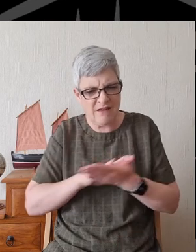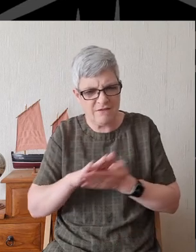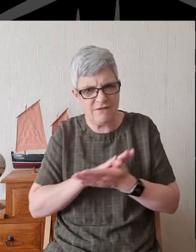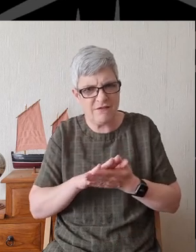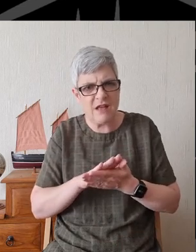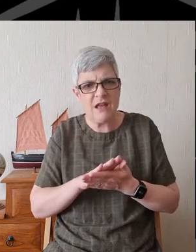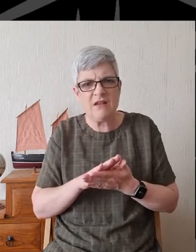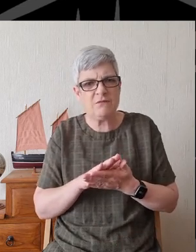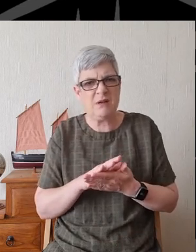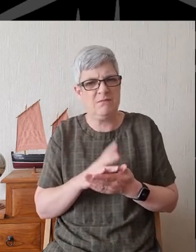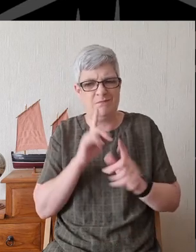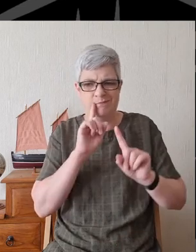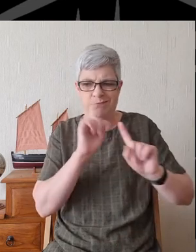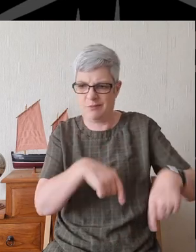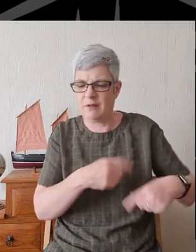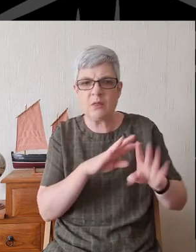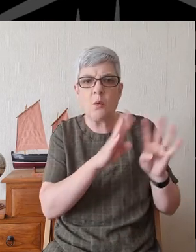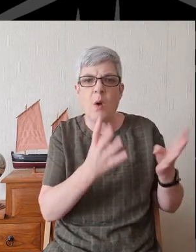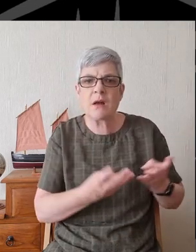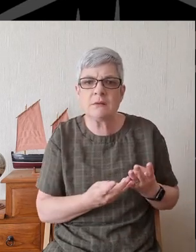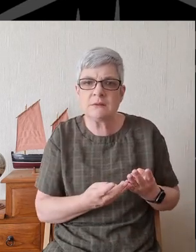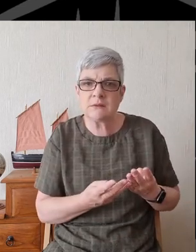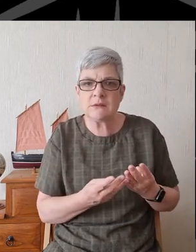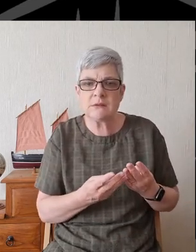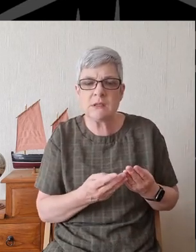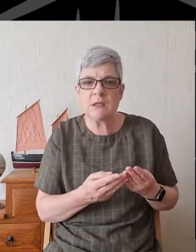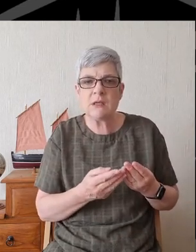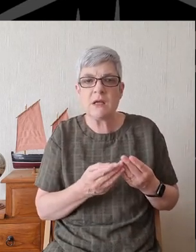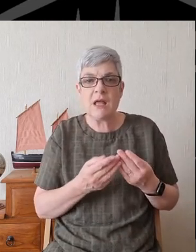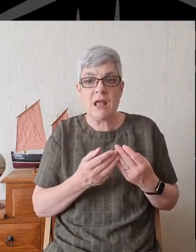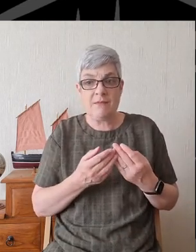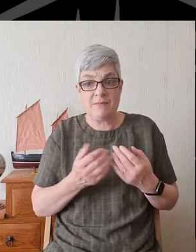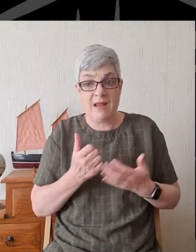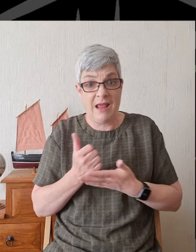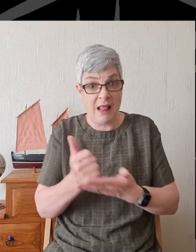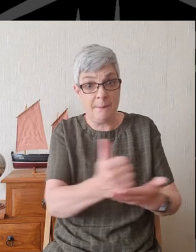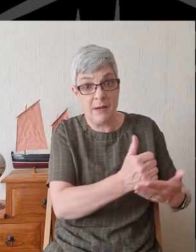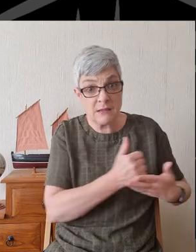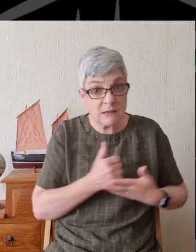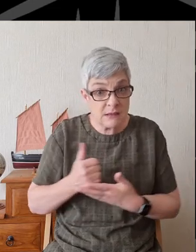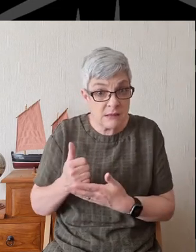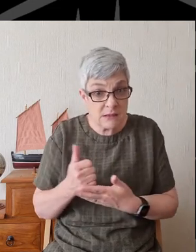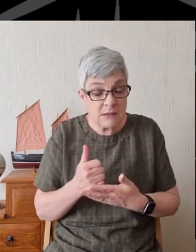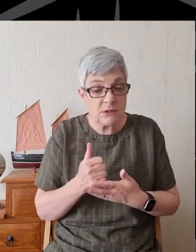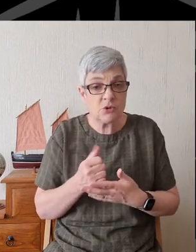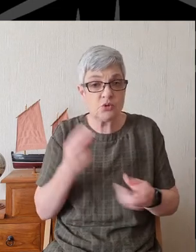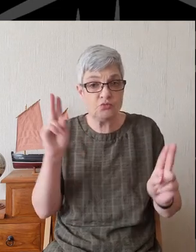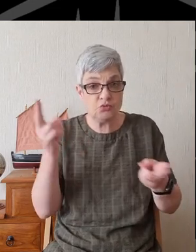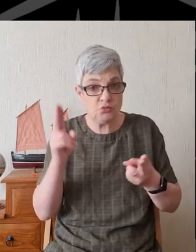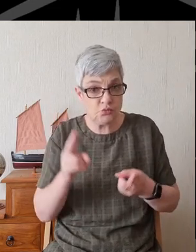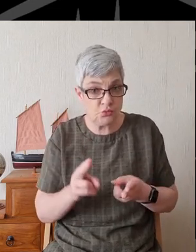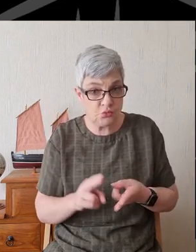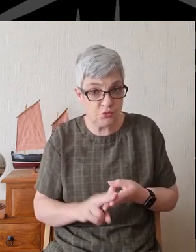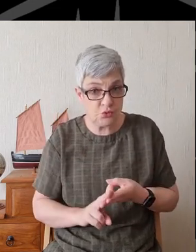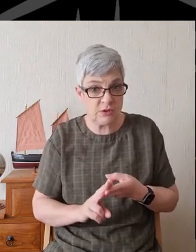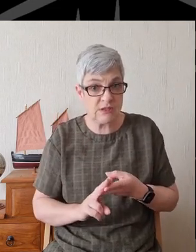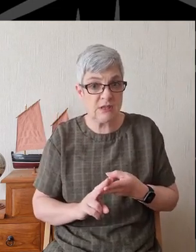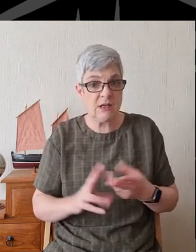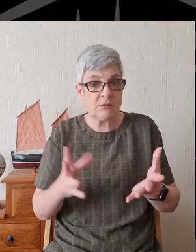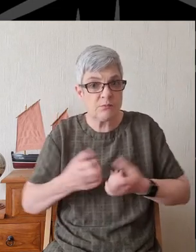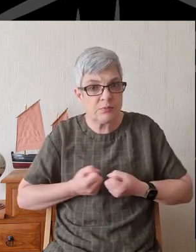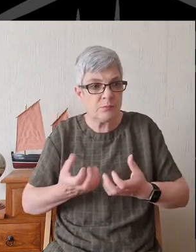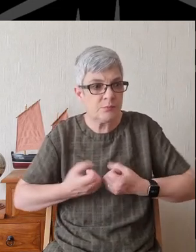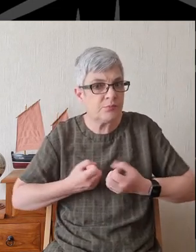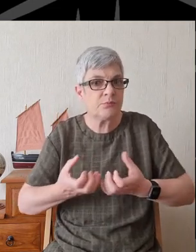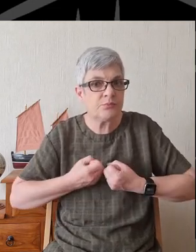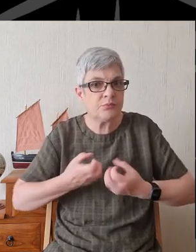should Help us As we struggle To reduce The conspicuous consumption Of our own daily